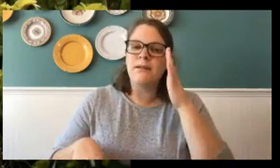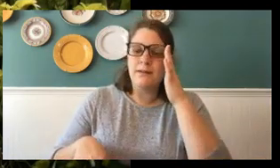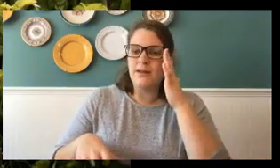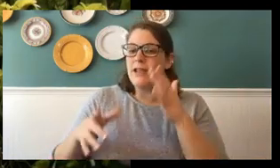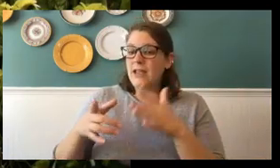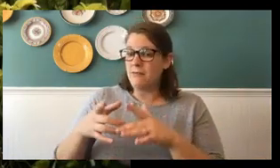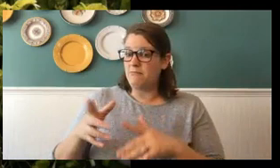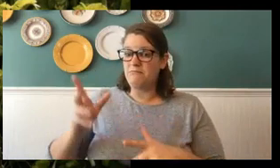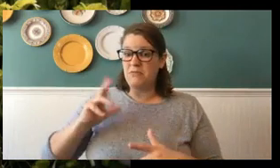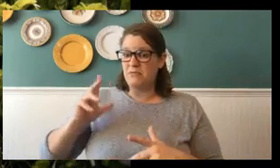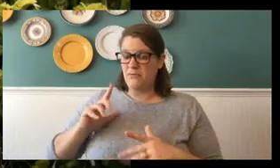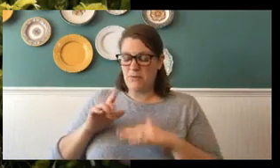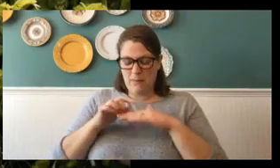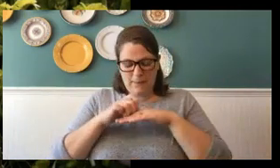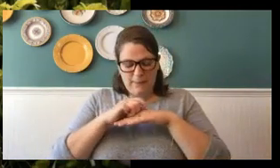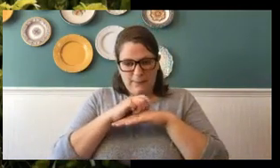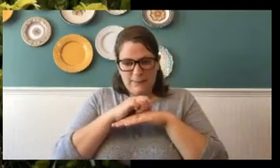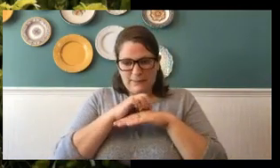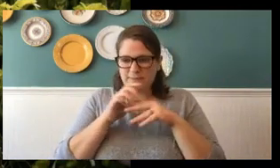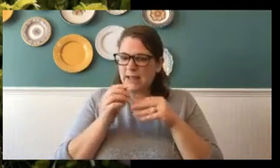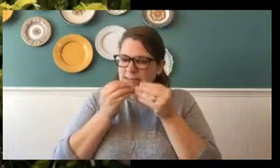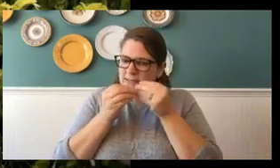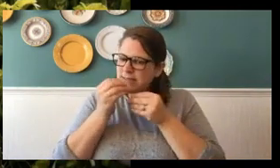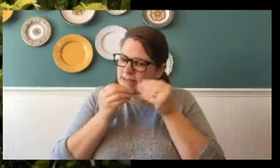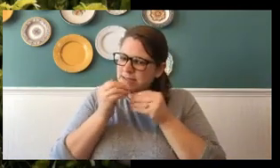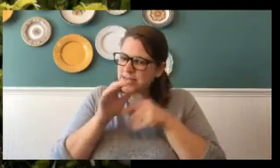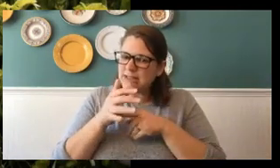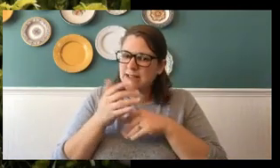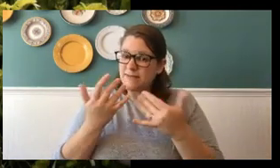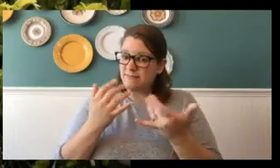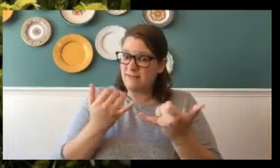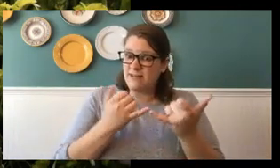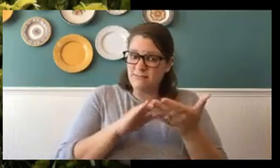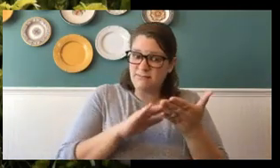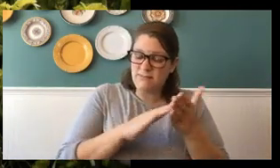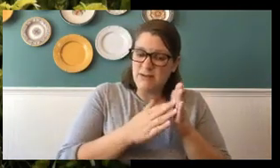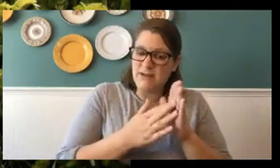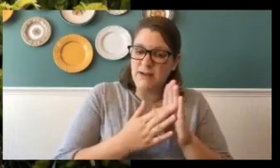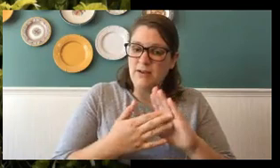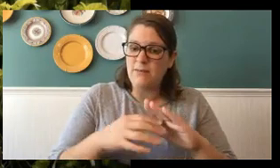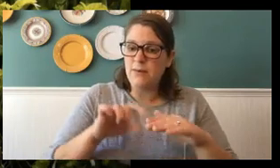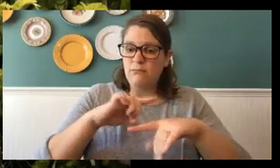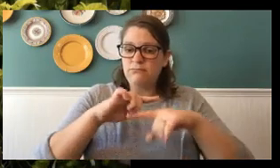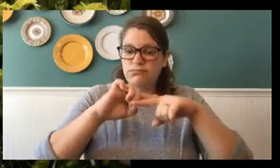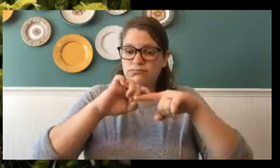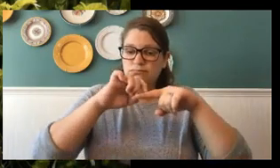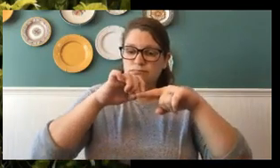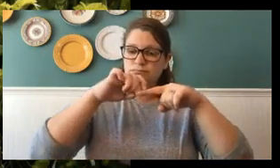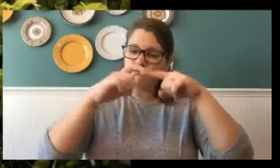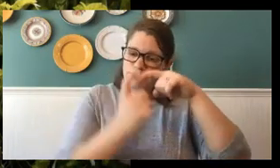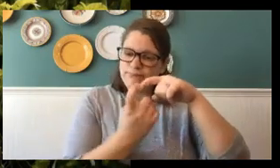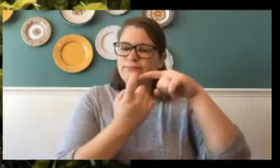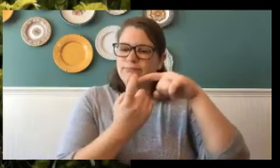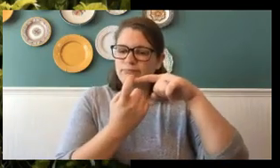leaves and he sheds himself one last time. And he forms this really cool